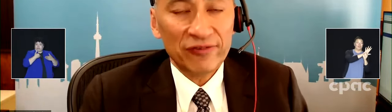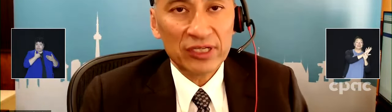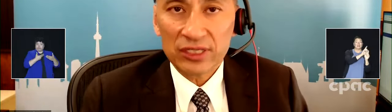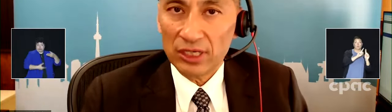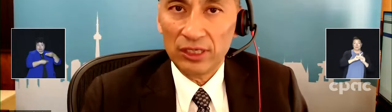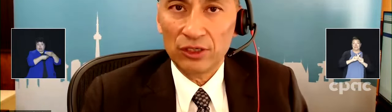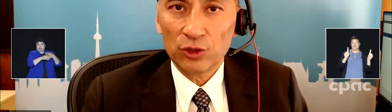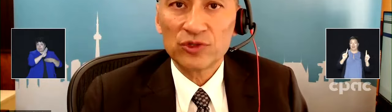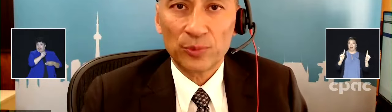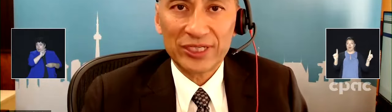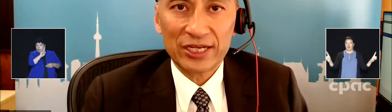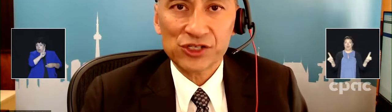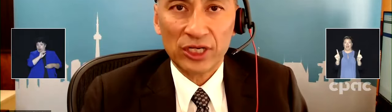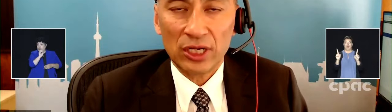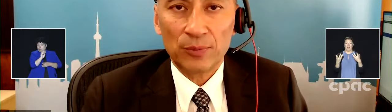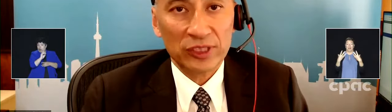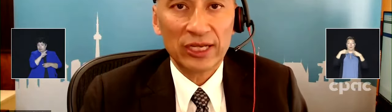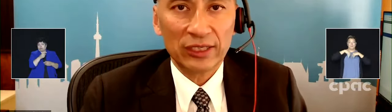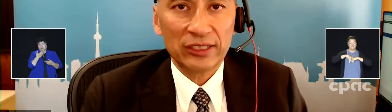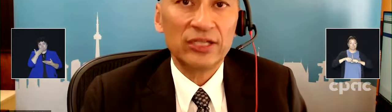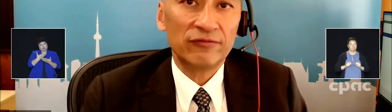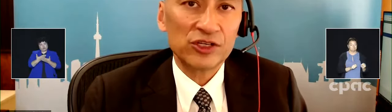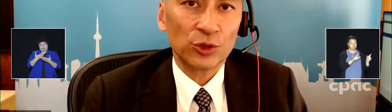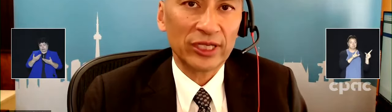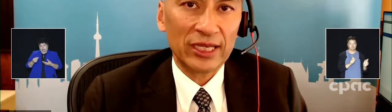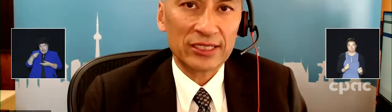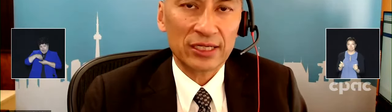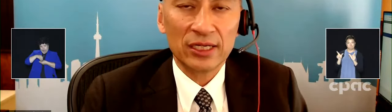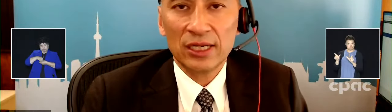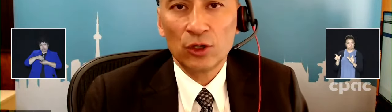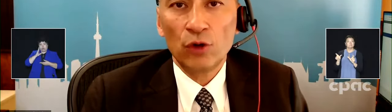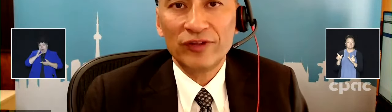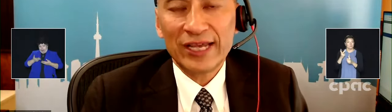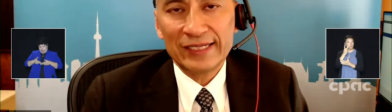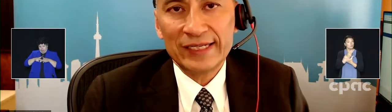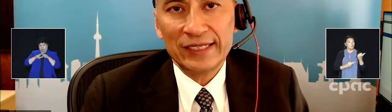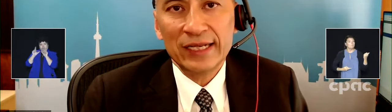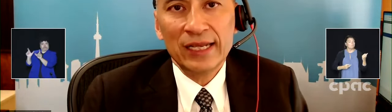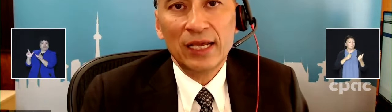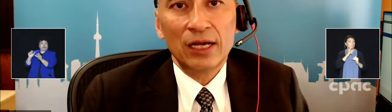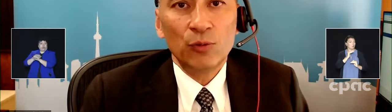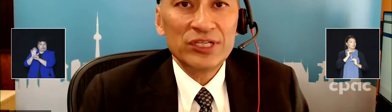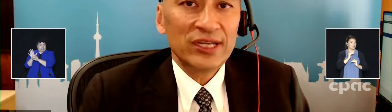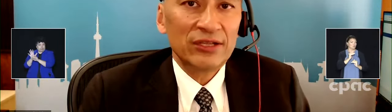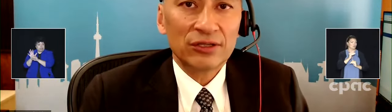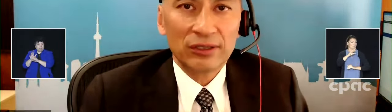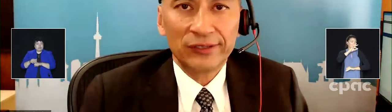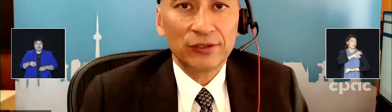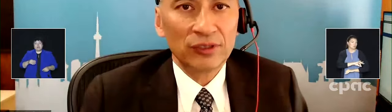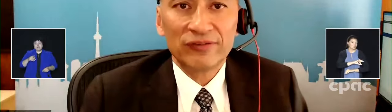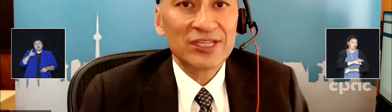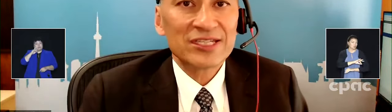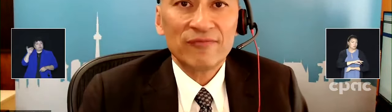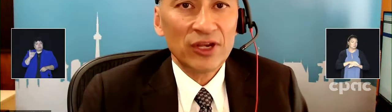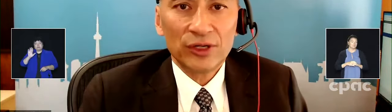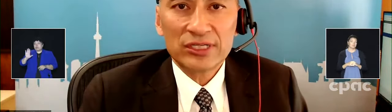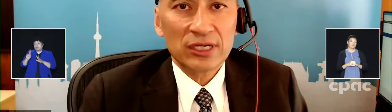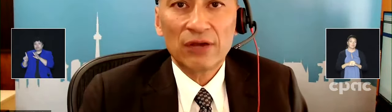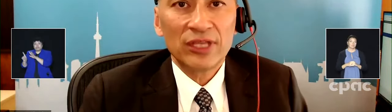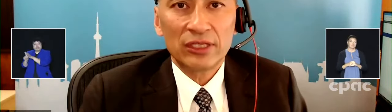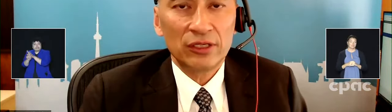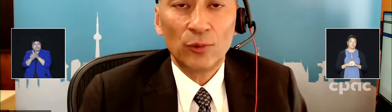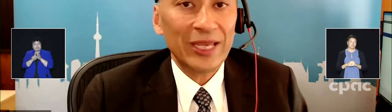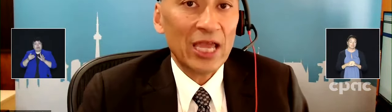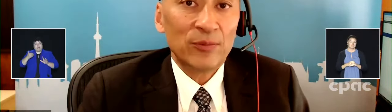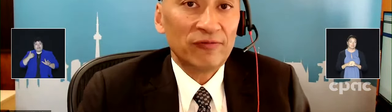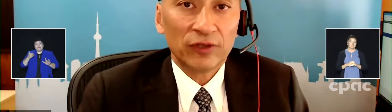in terms of protecting an individual against COVID-19. Once again, to like, you know, the sub-variants and how that, you